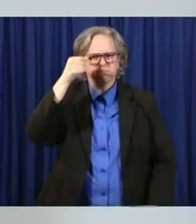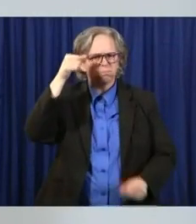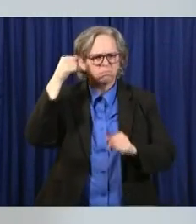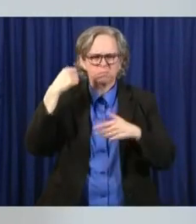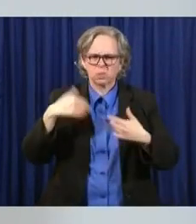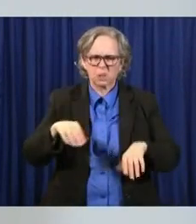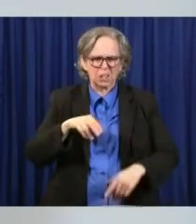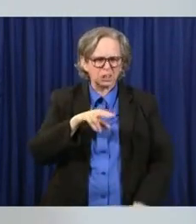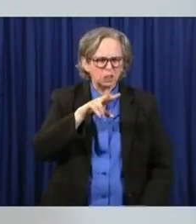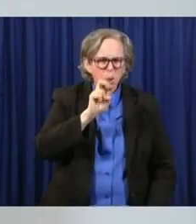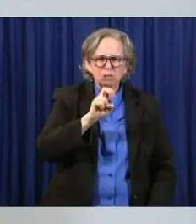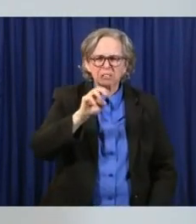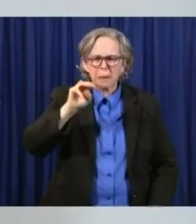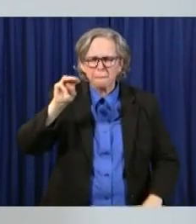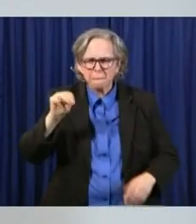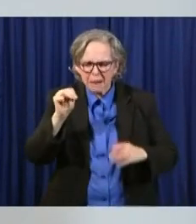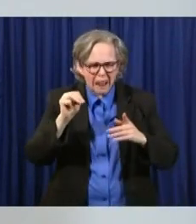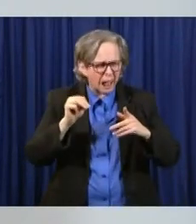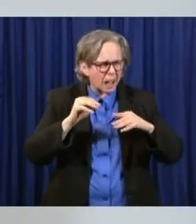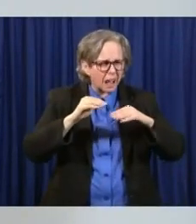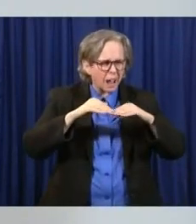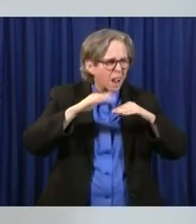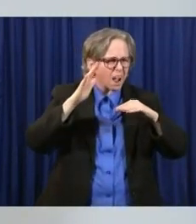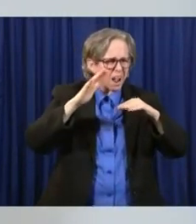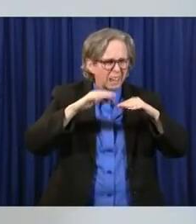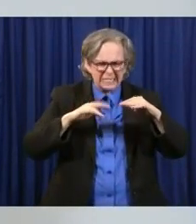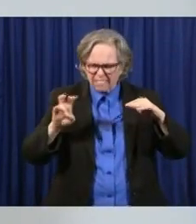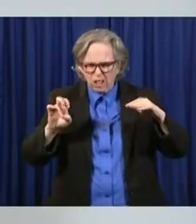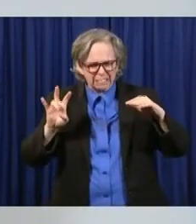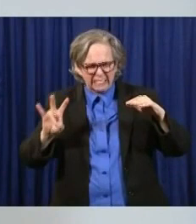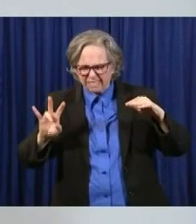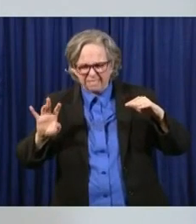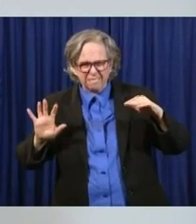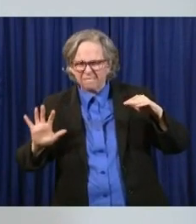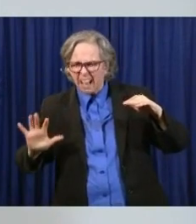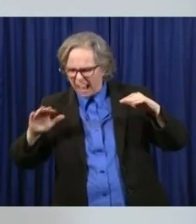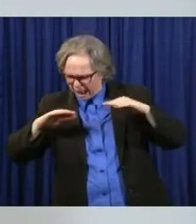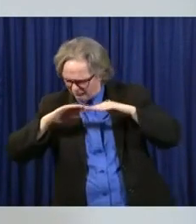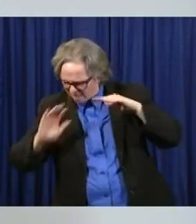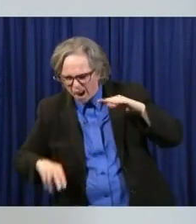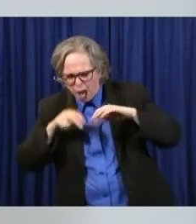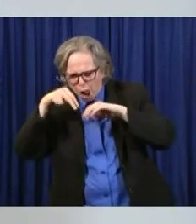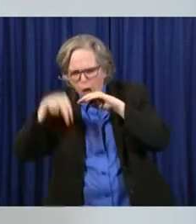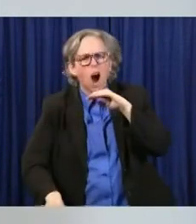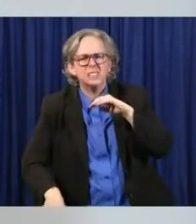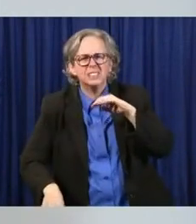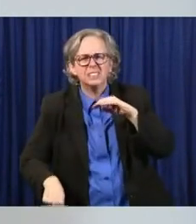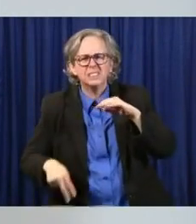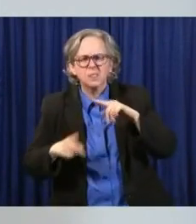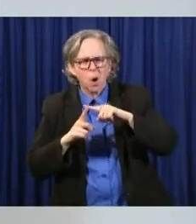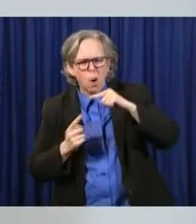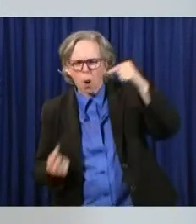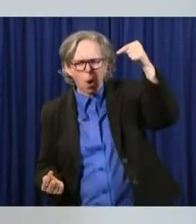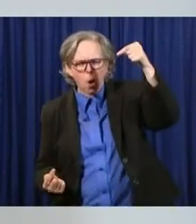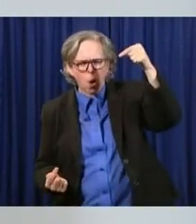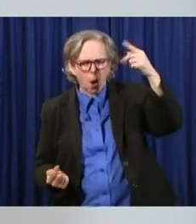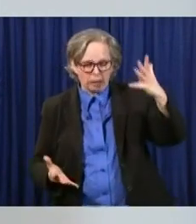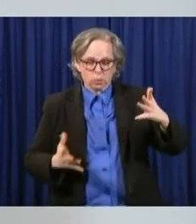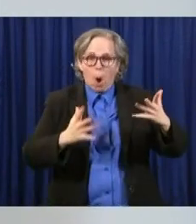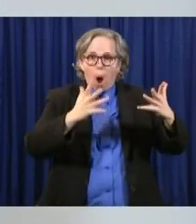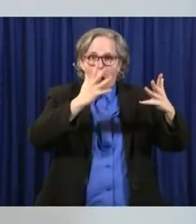a $779 million shortfall. That is the most dramatic swing I can ever recall.